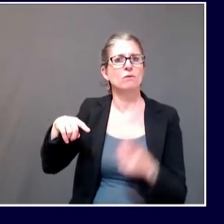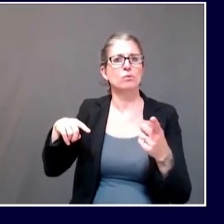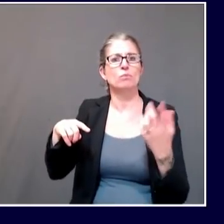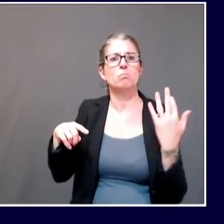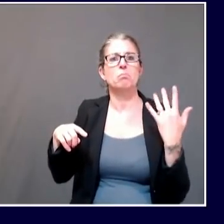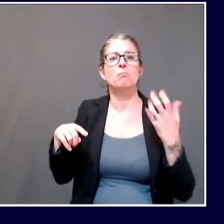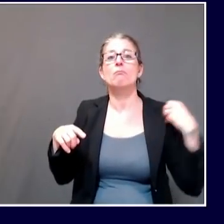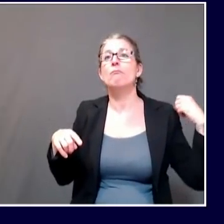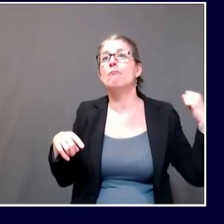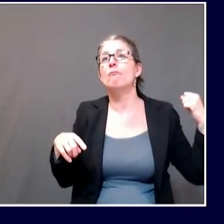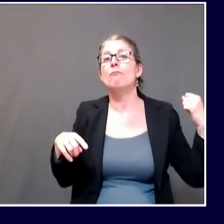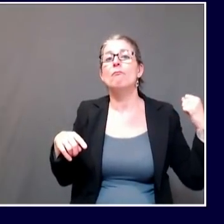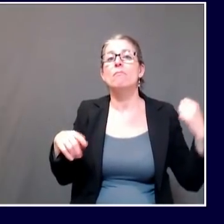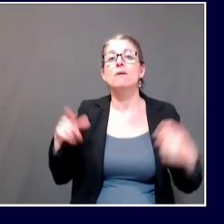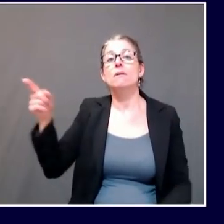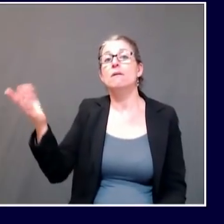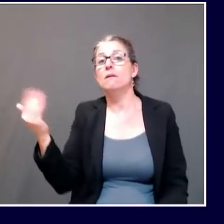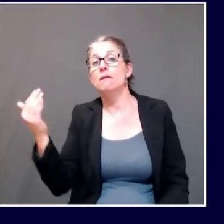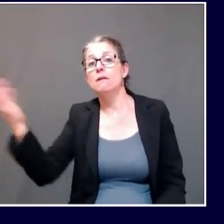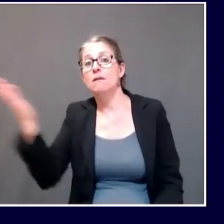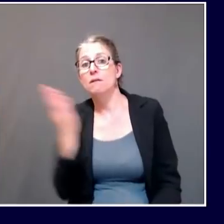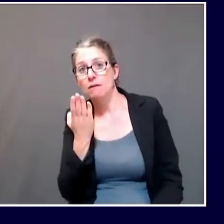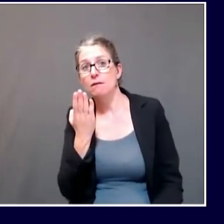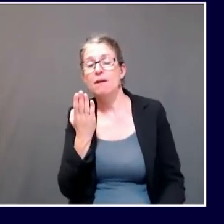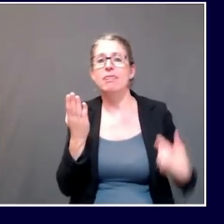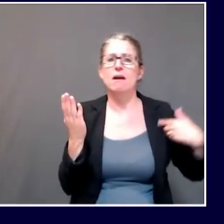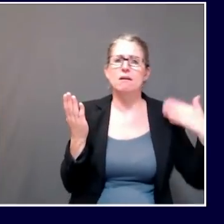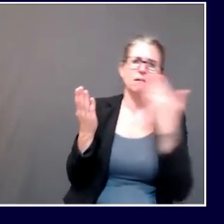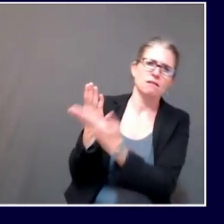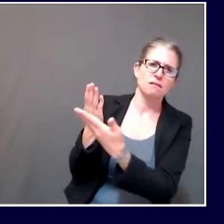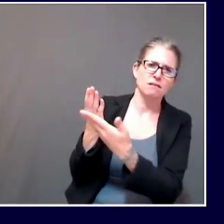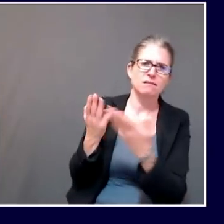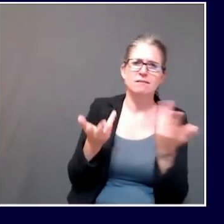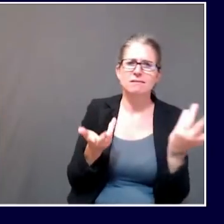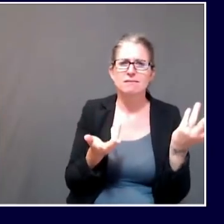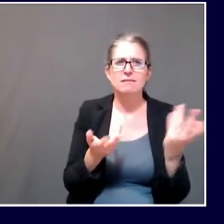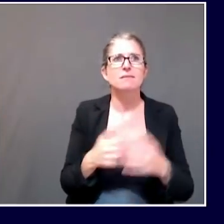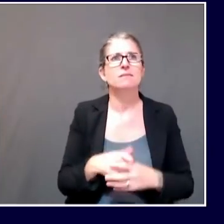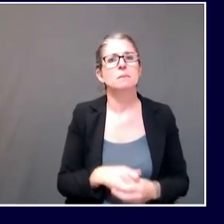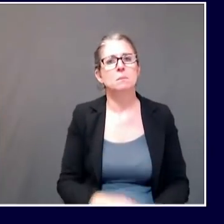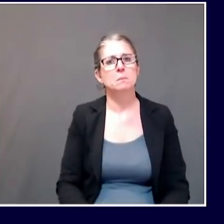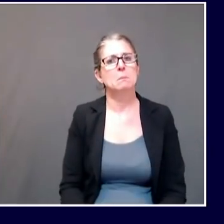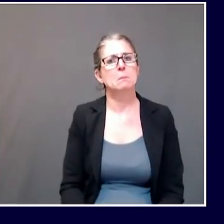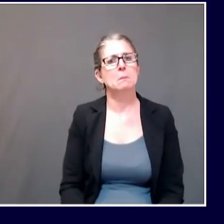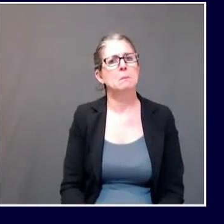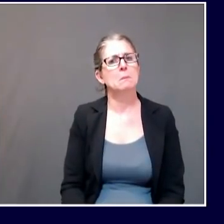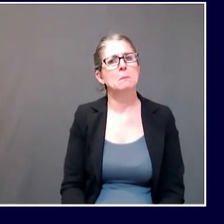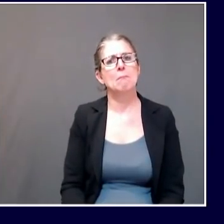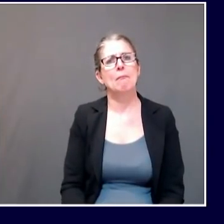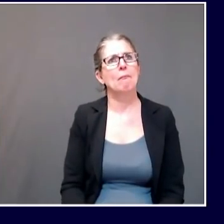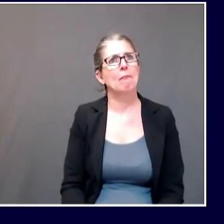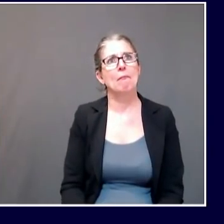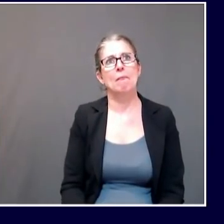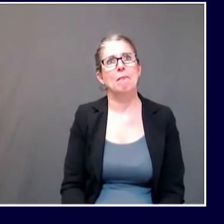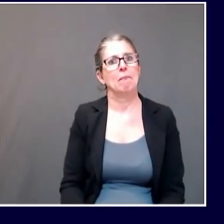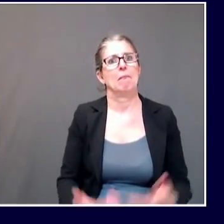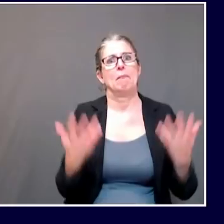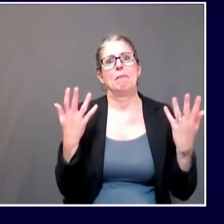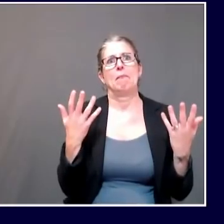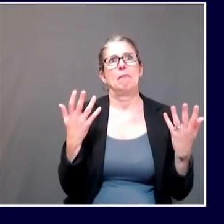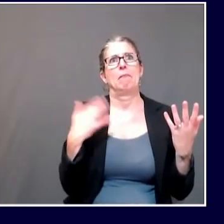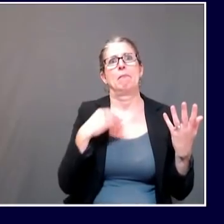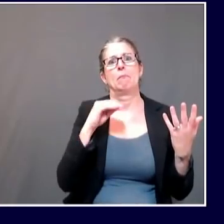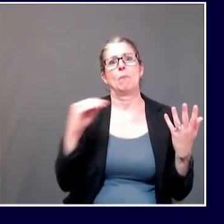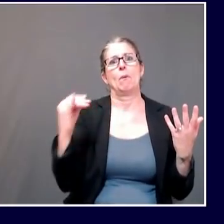their potential protocols? So I think you have to ask them if it made it harder or easier for them. We were trying to be